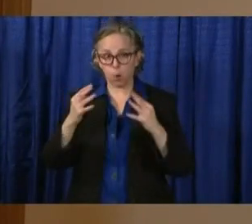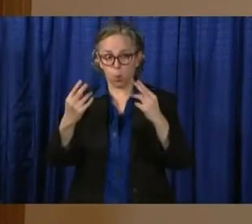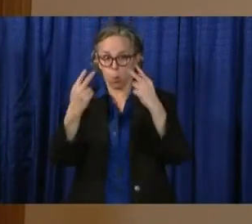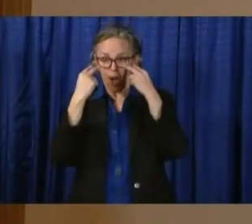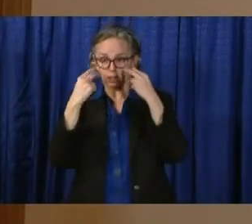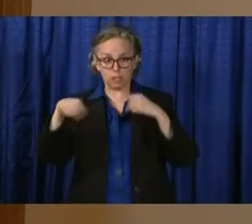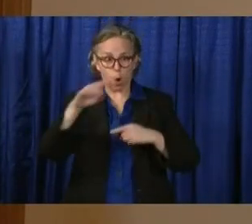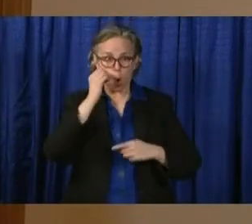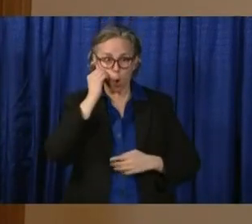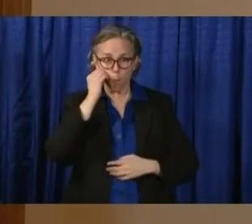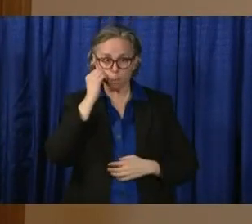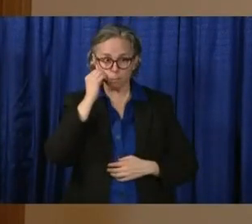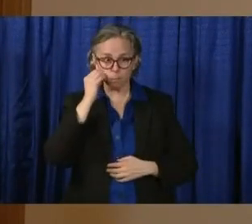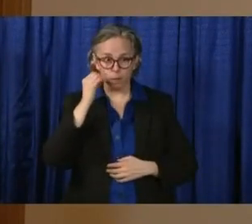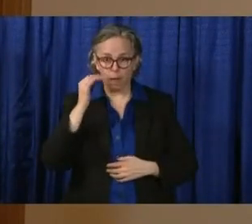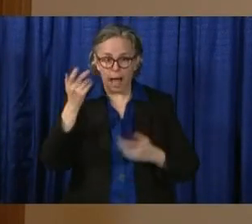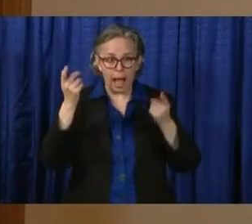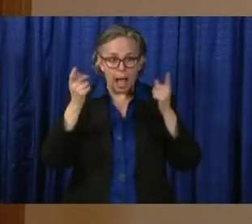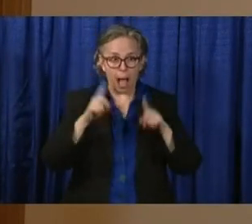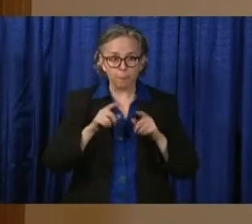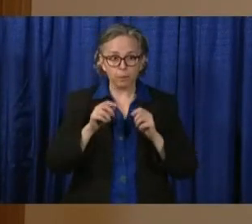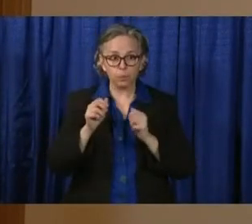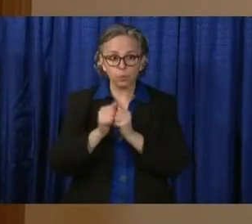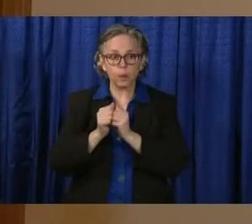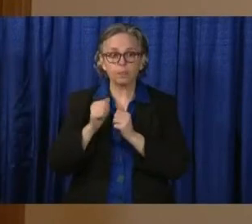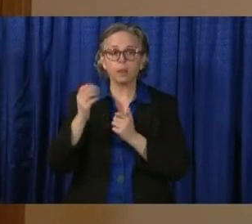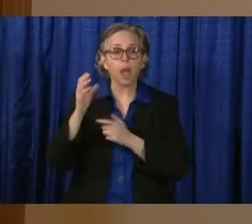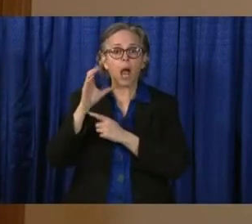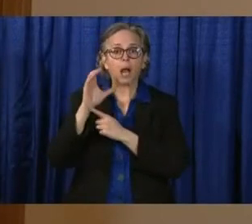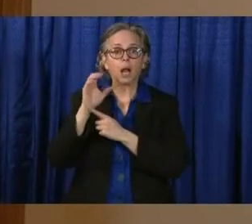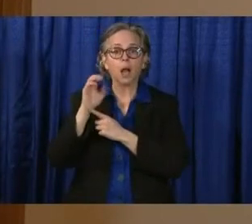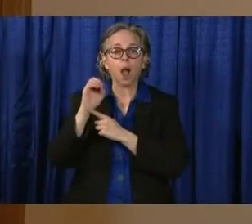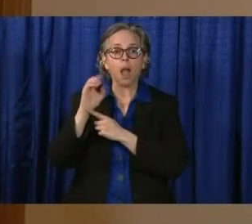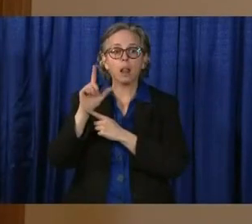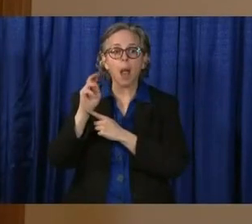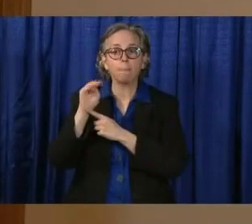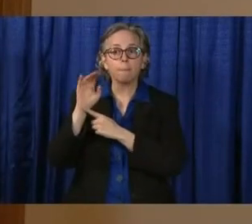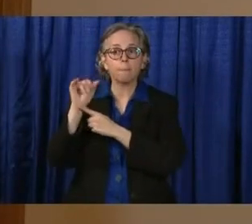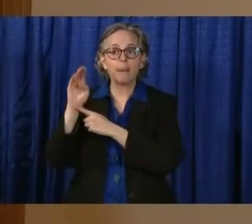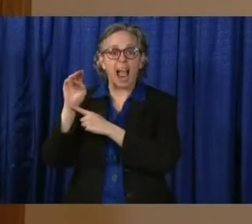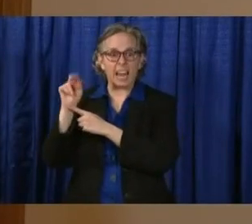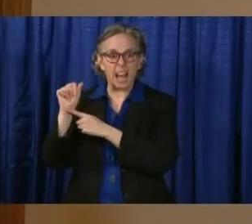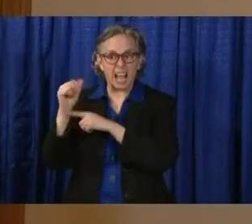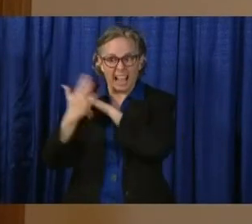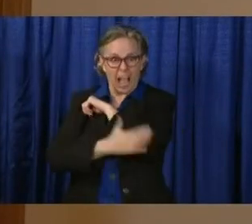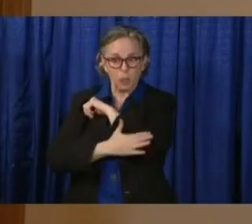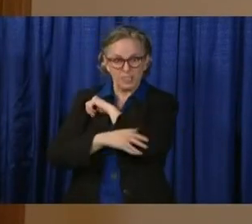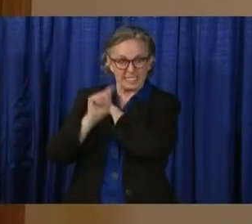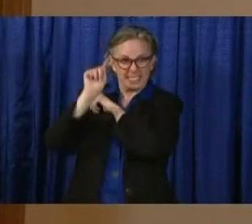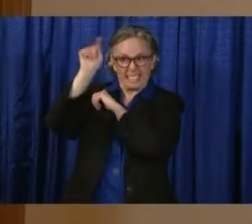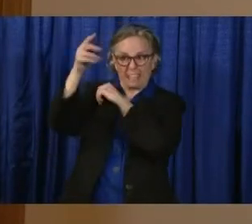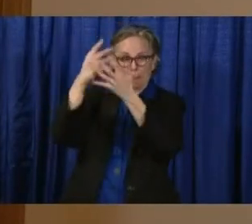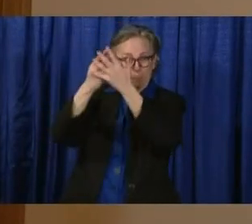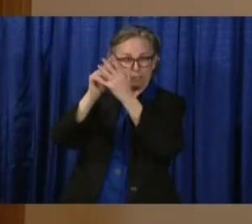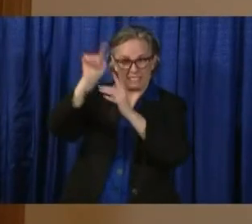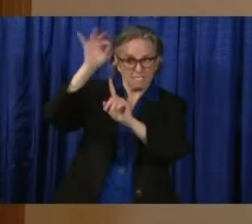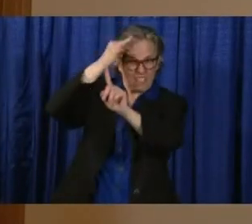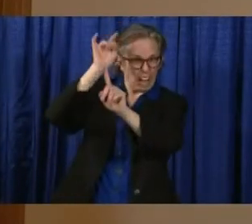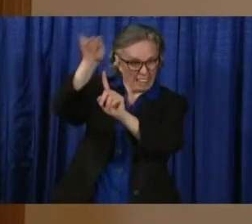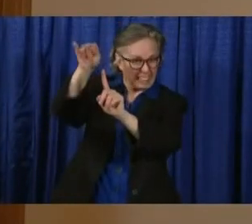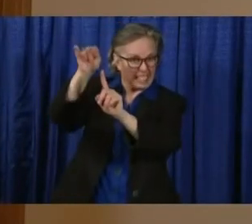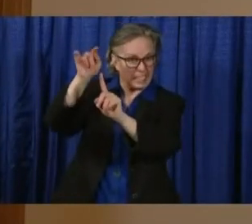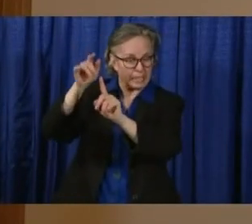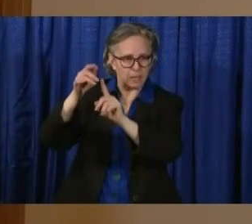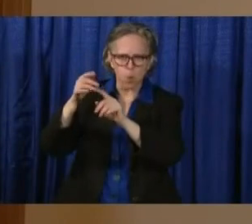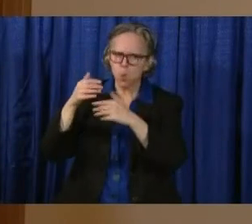our systems work as normal. You still go to your same doctor, same health care provider, or if you don't have one and you don't go to a